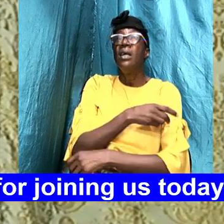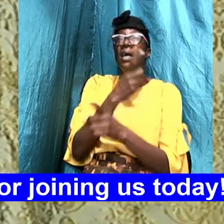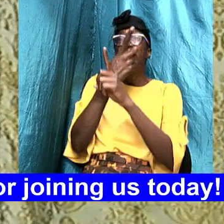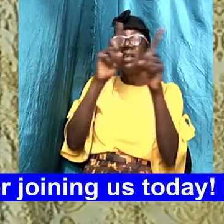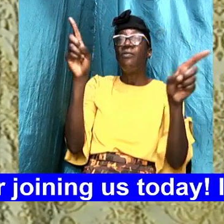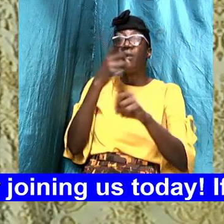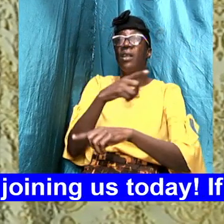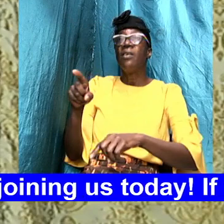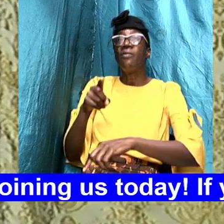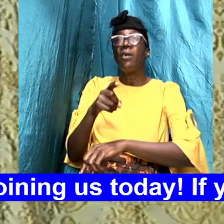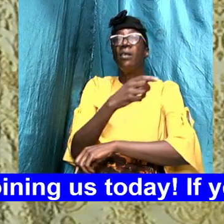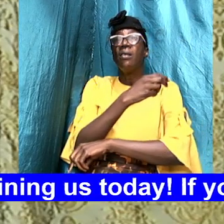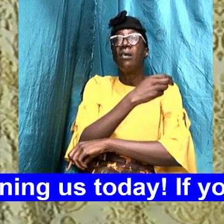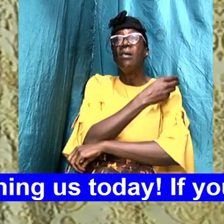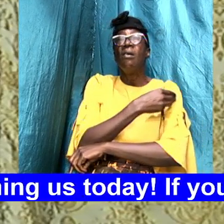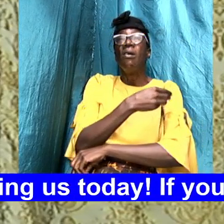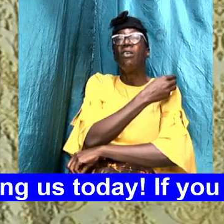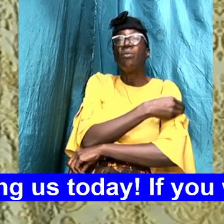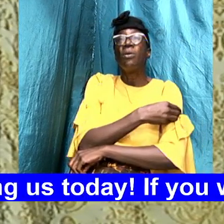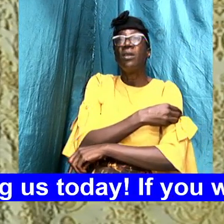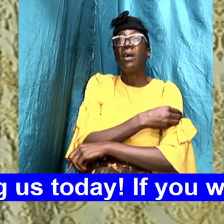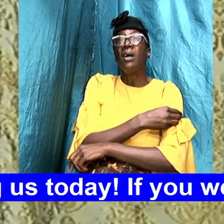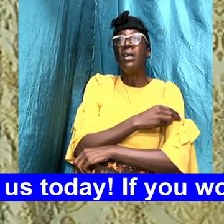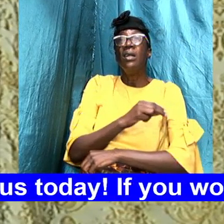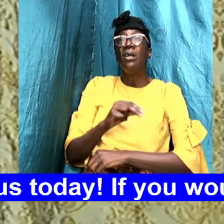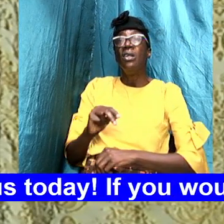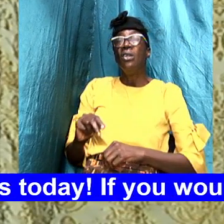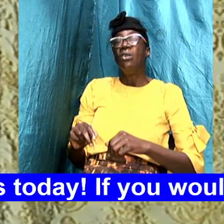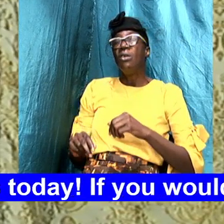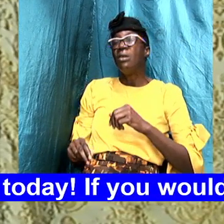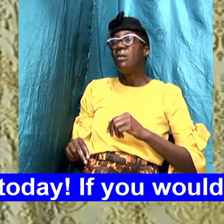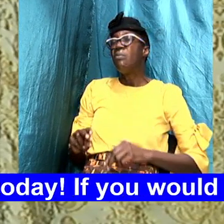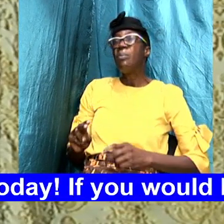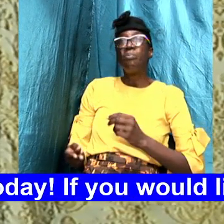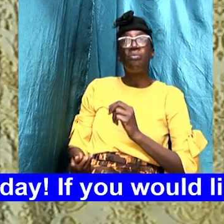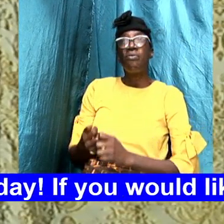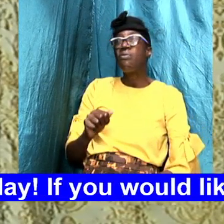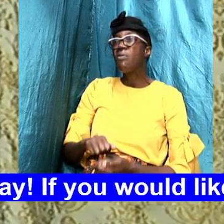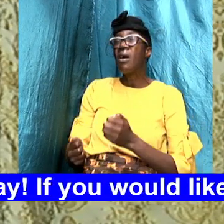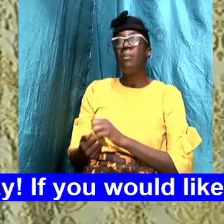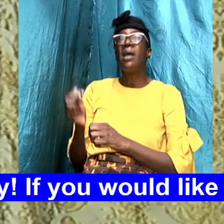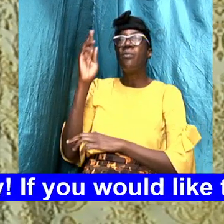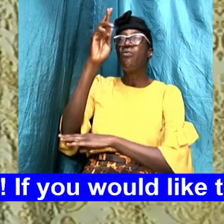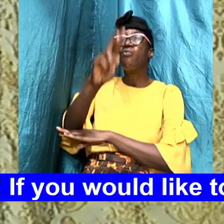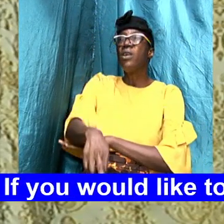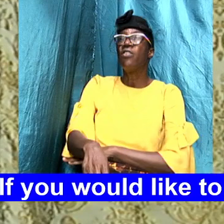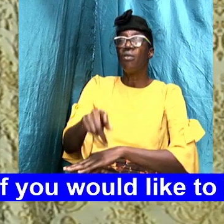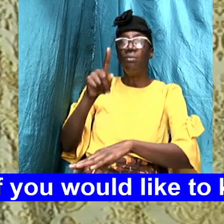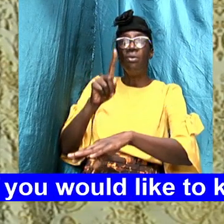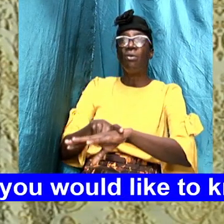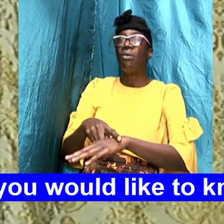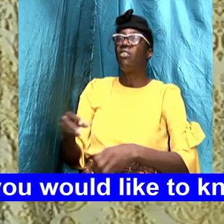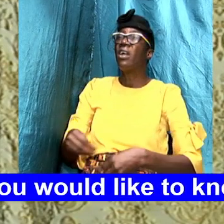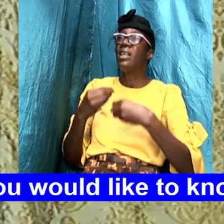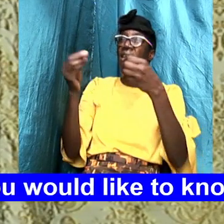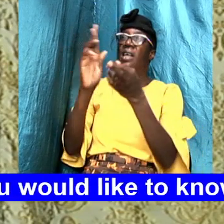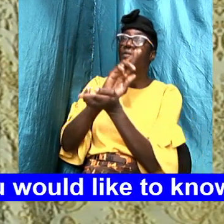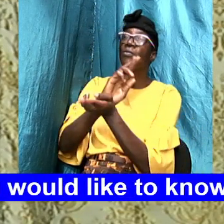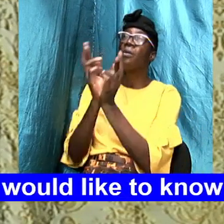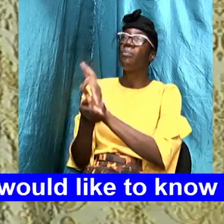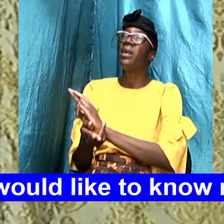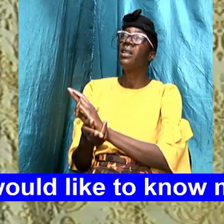who are struggling God with this virus oh God we pray that you will reach down and touch that you will grant repentance